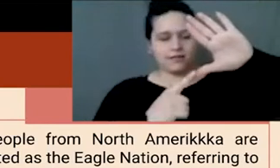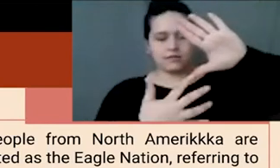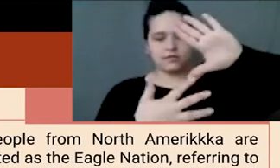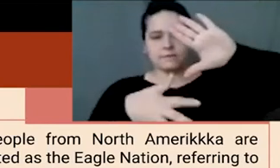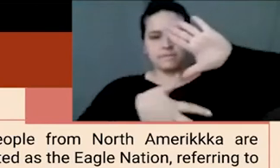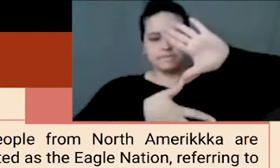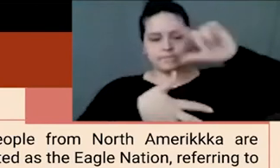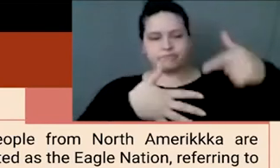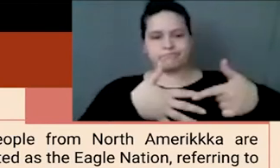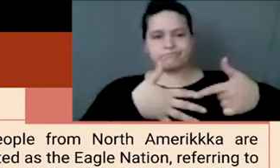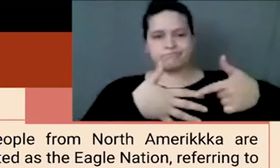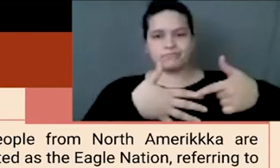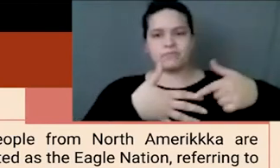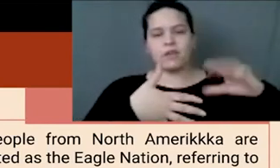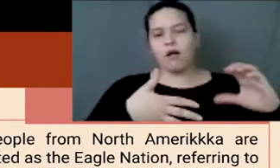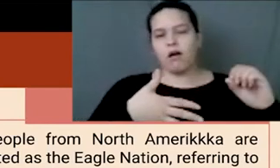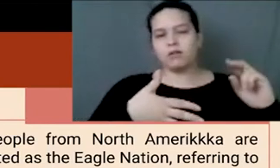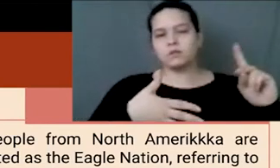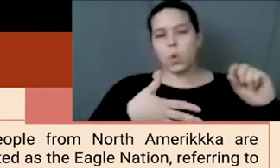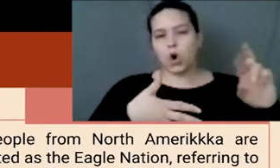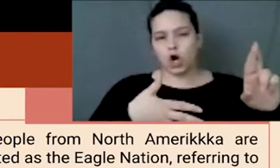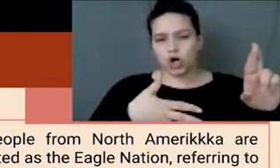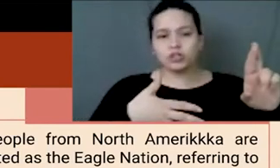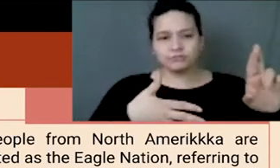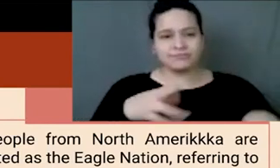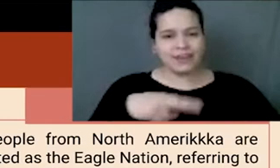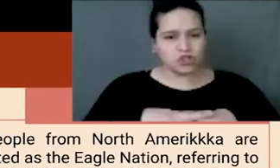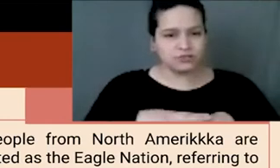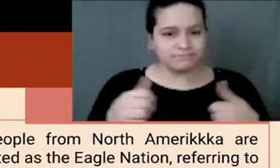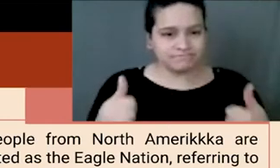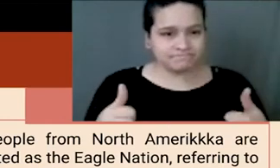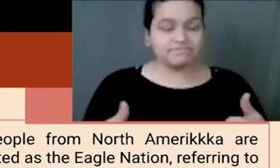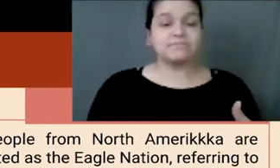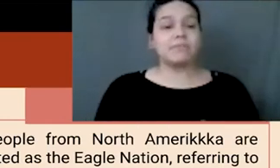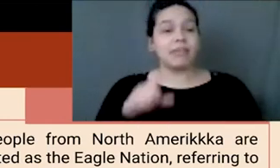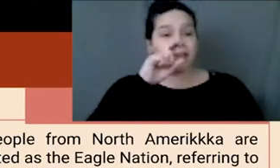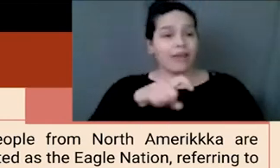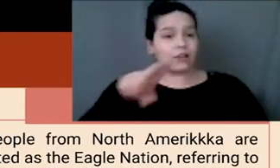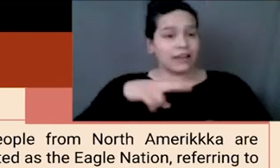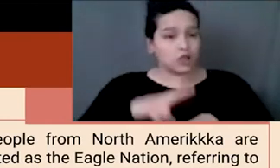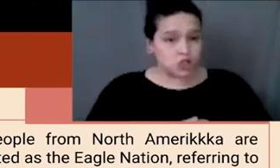America being the Condor Nation. In the Eagle Nation,